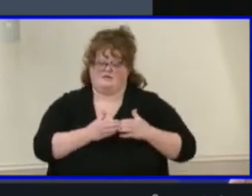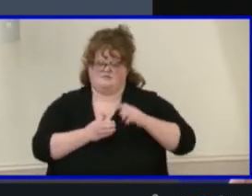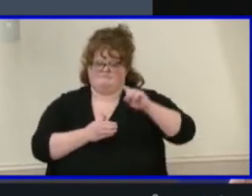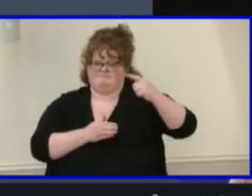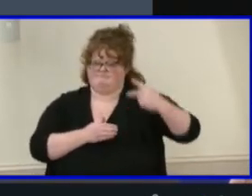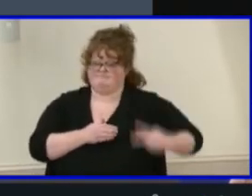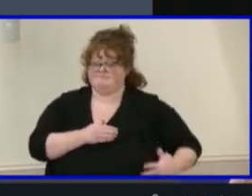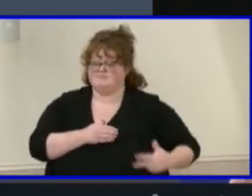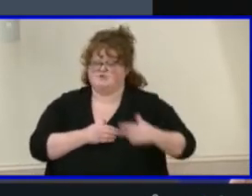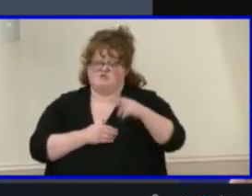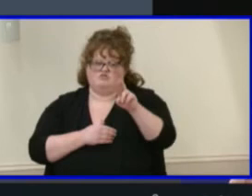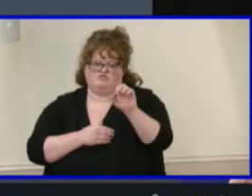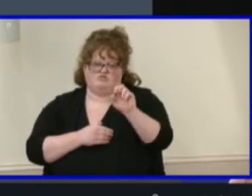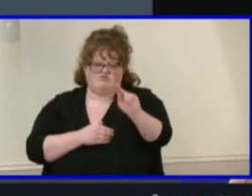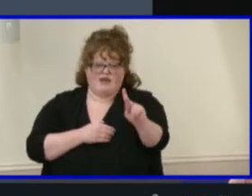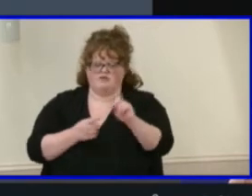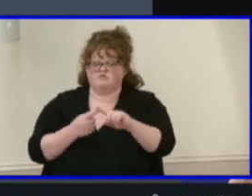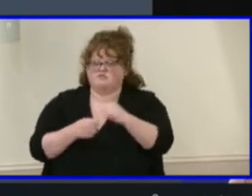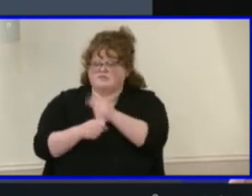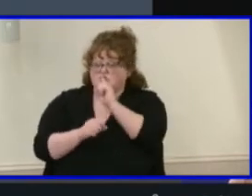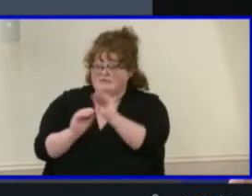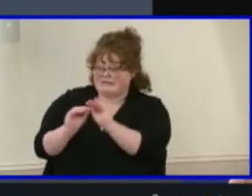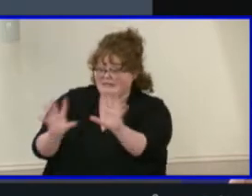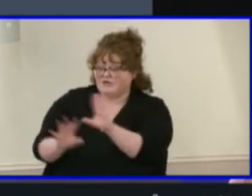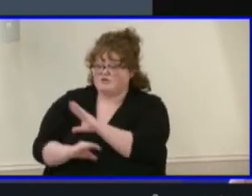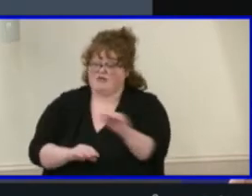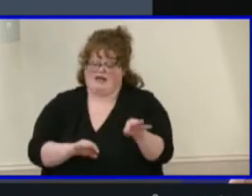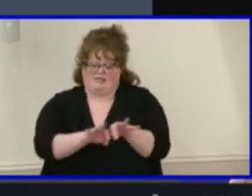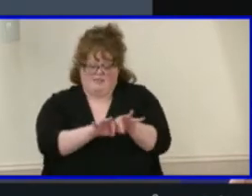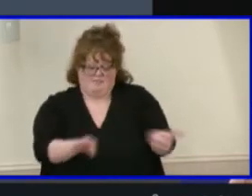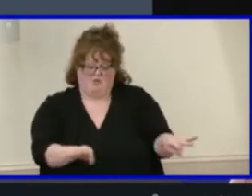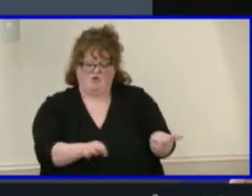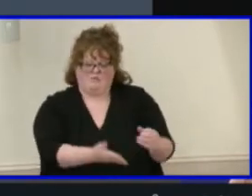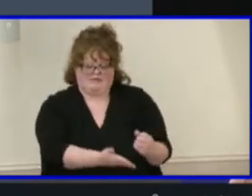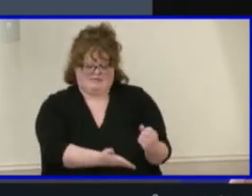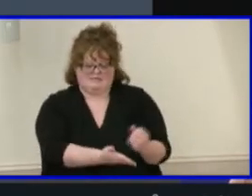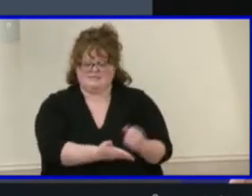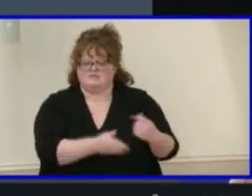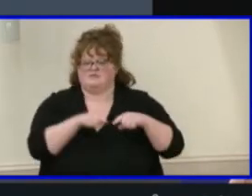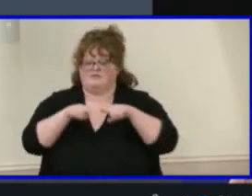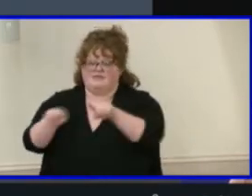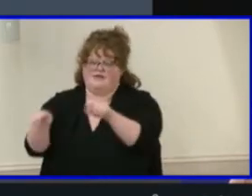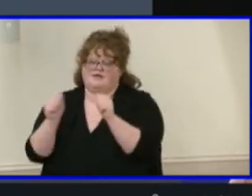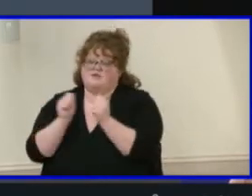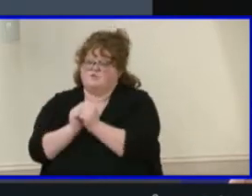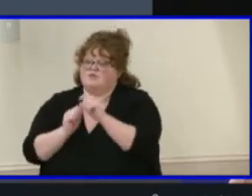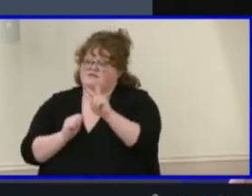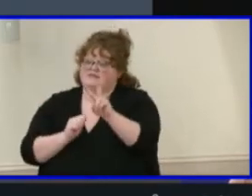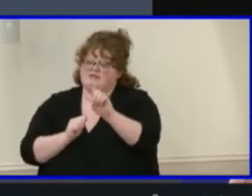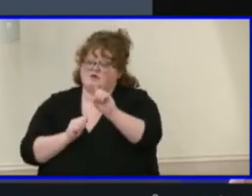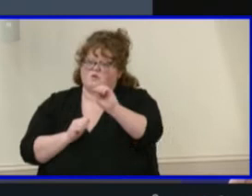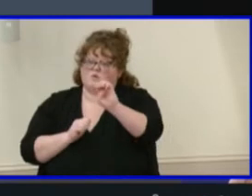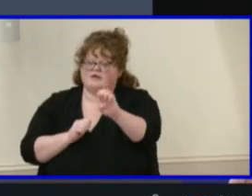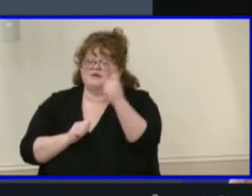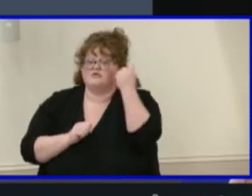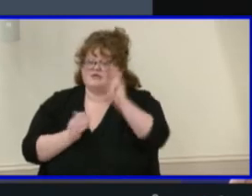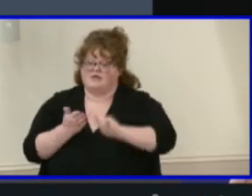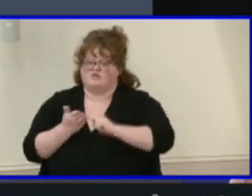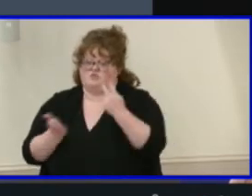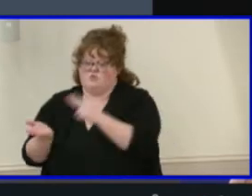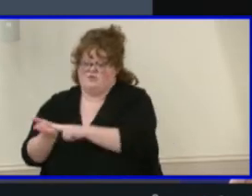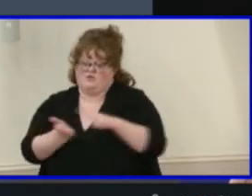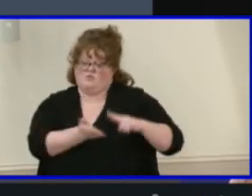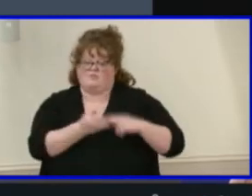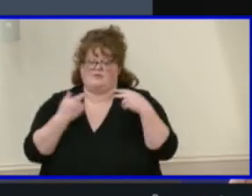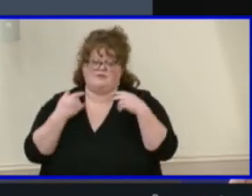and the explanation of diploma seals was updated to align with the VDOE. Because dual enrollment is now included in the section